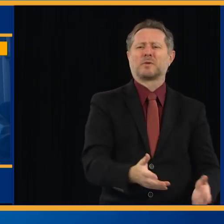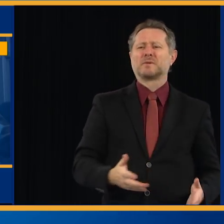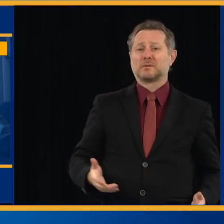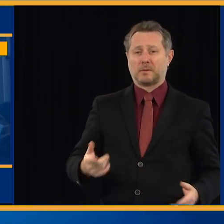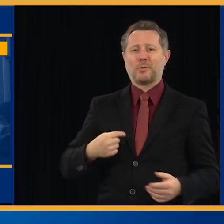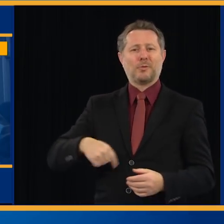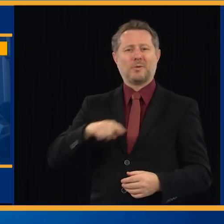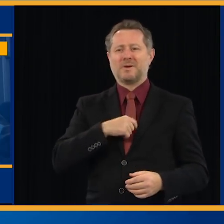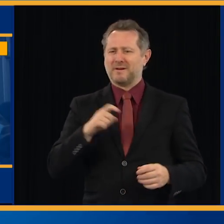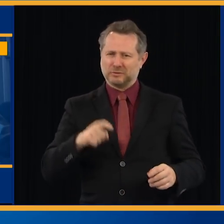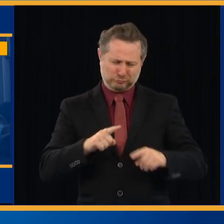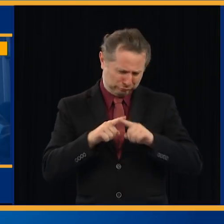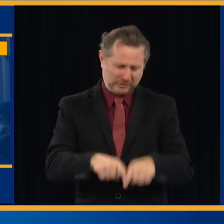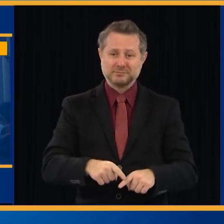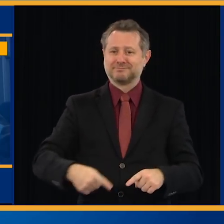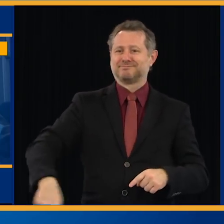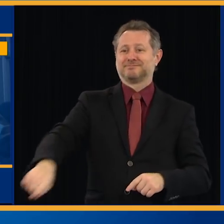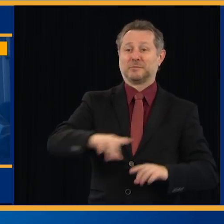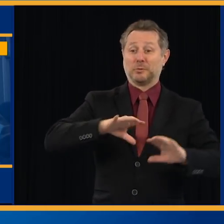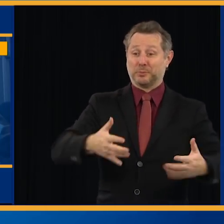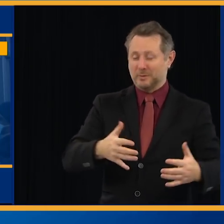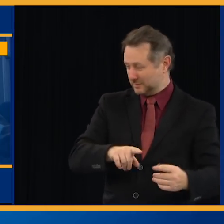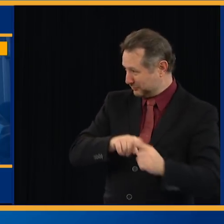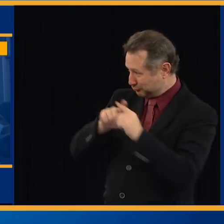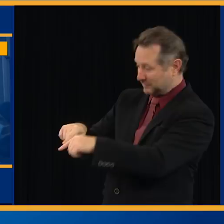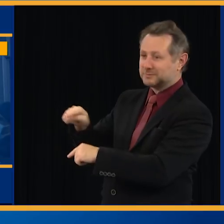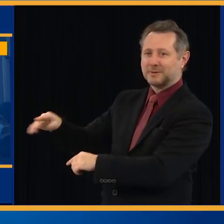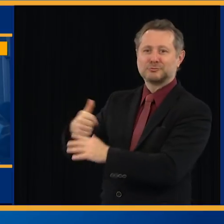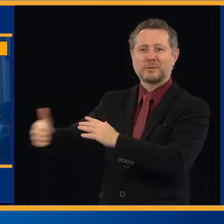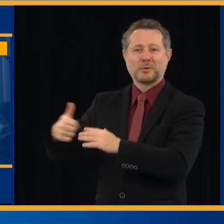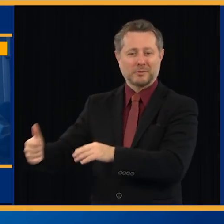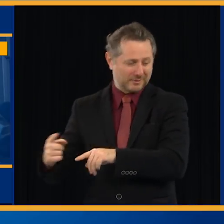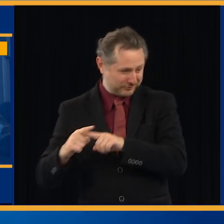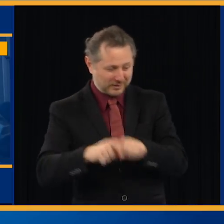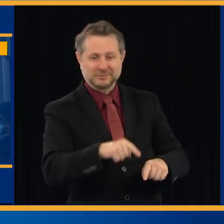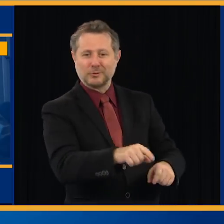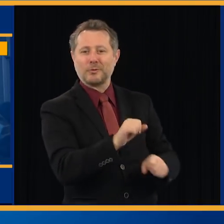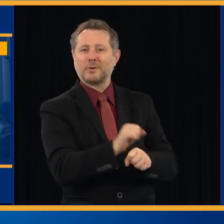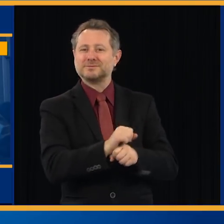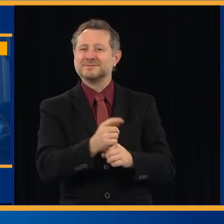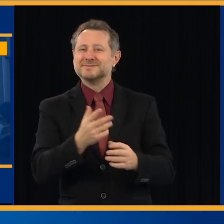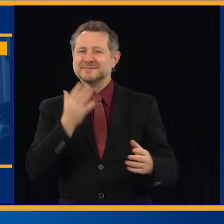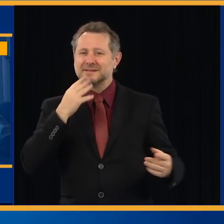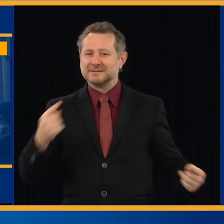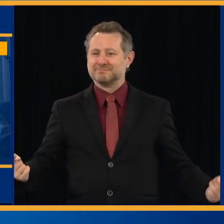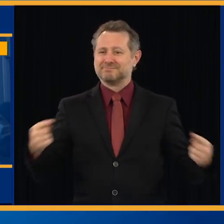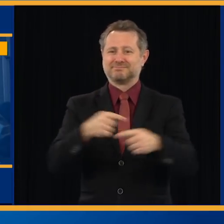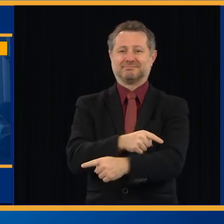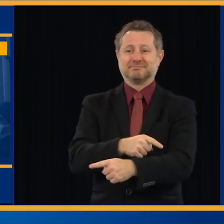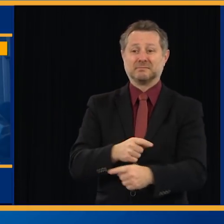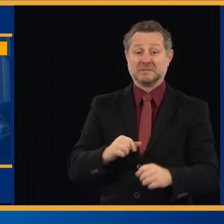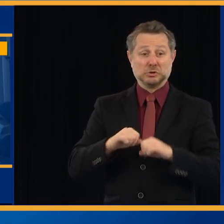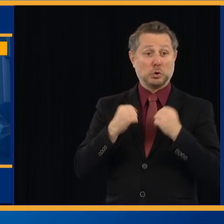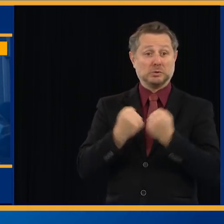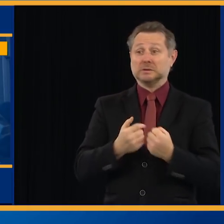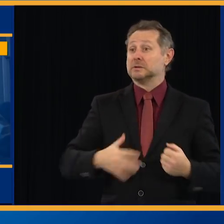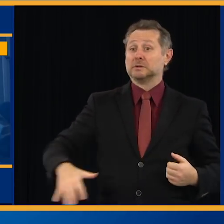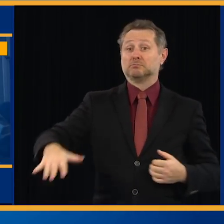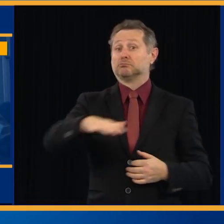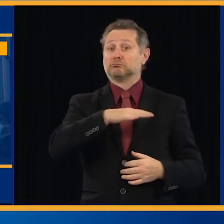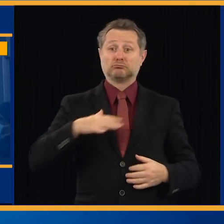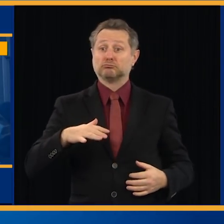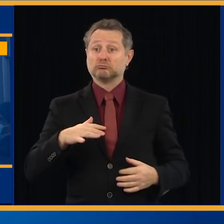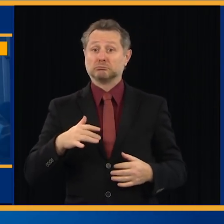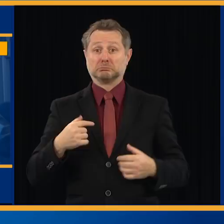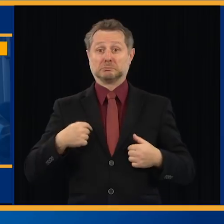the buses. And they need the subways. And we are, as a society, me as the spokesperson for